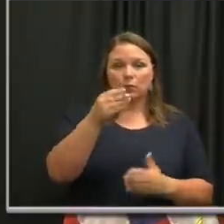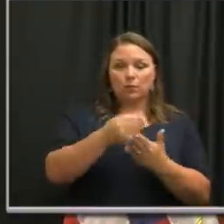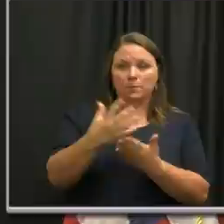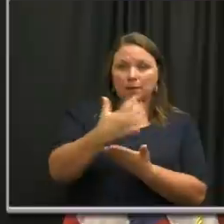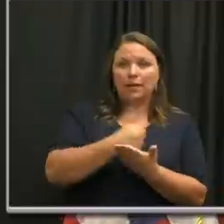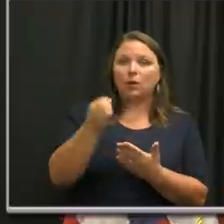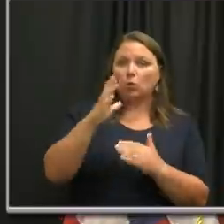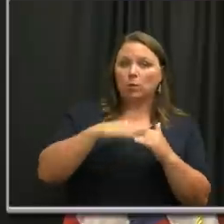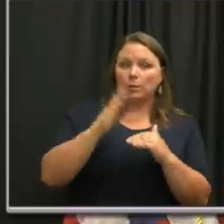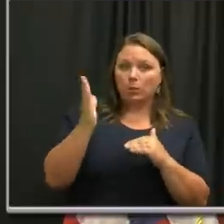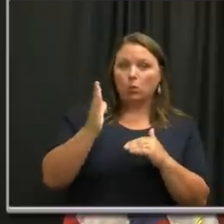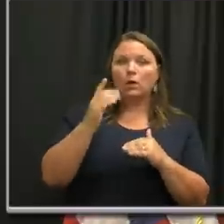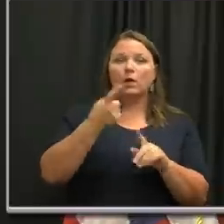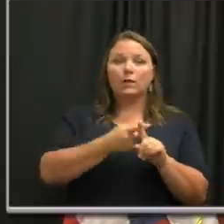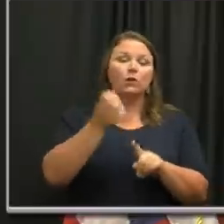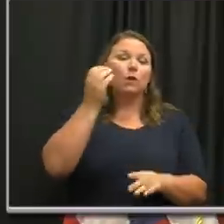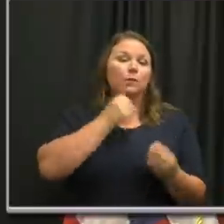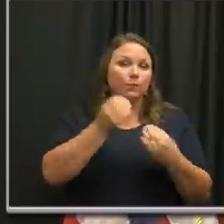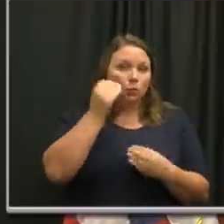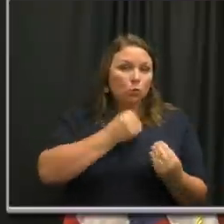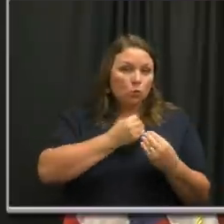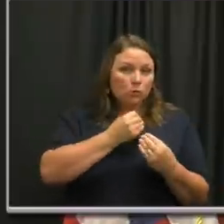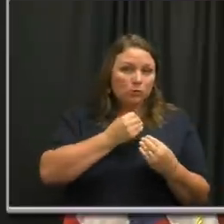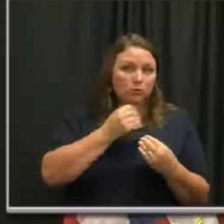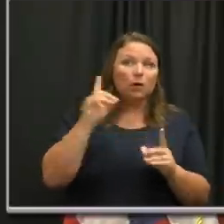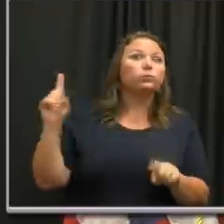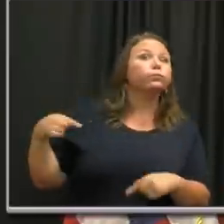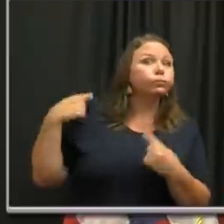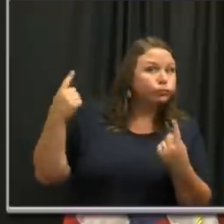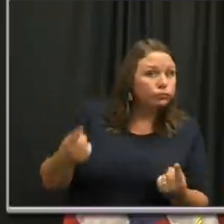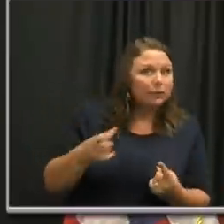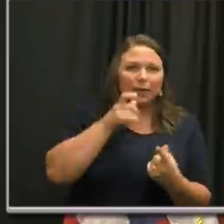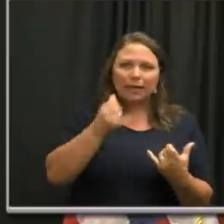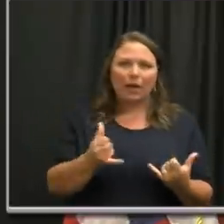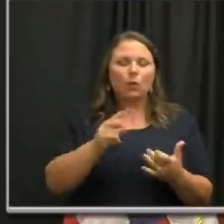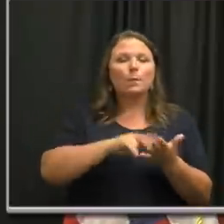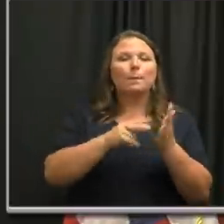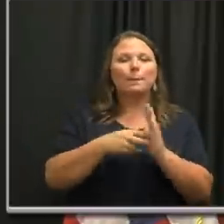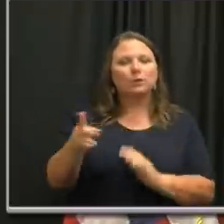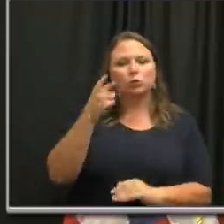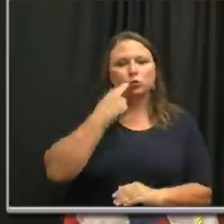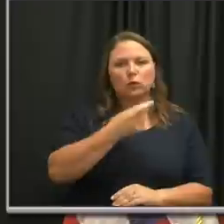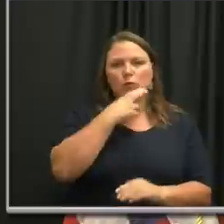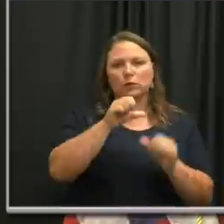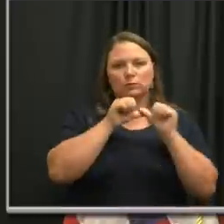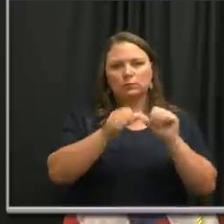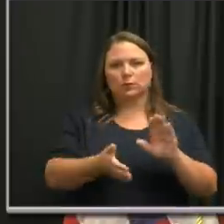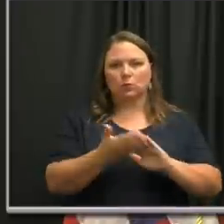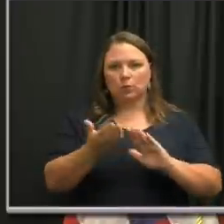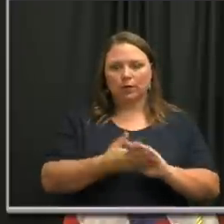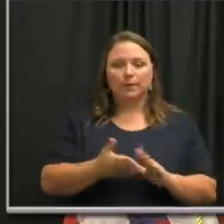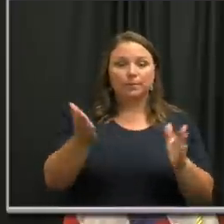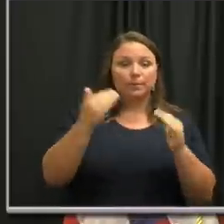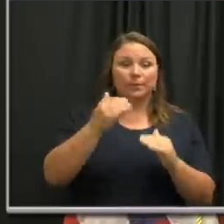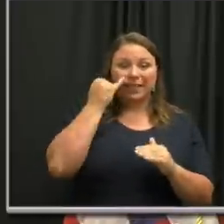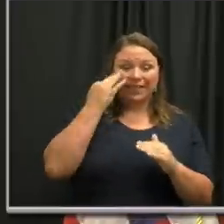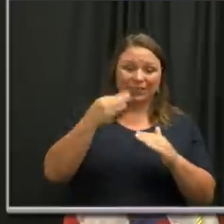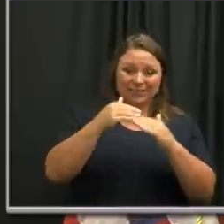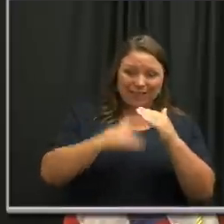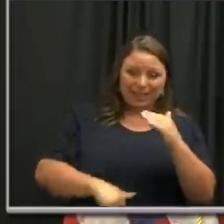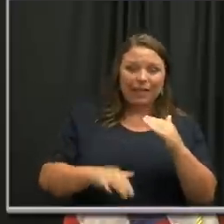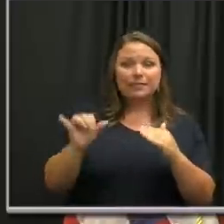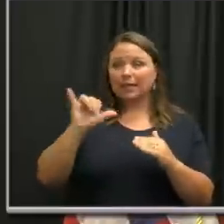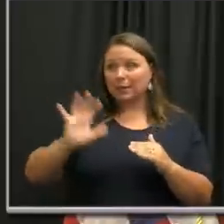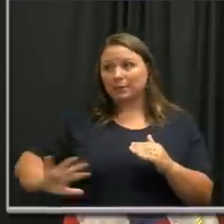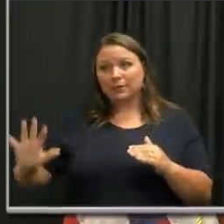or more comes from food and has just historically, then you're a restaurant and you can stay operating. If it's less than that, as in the previous